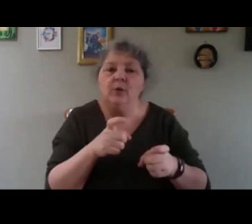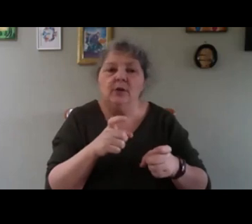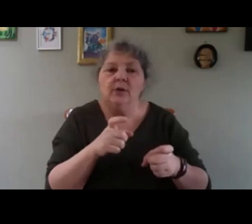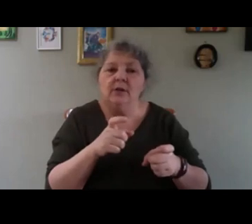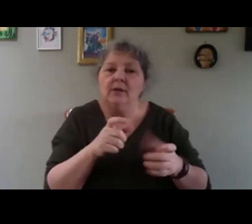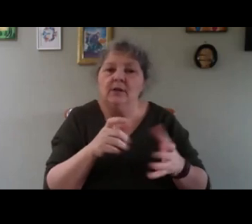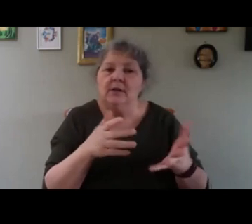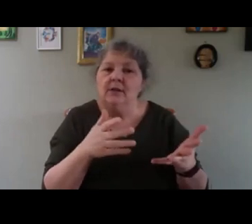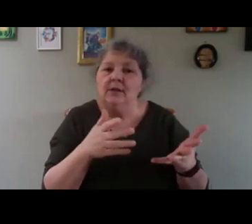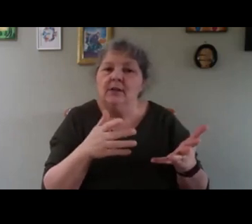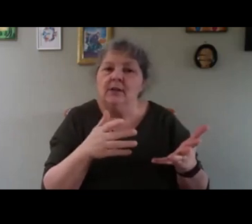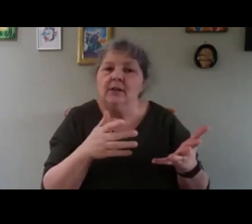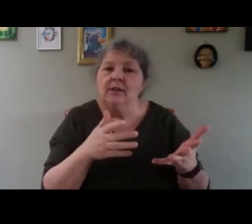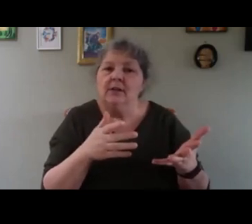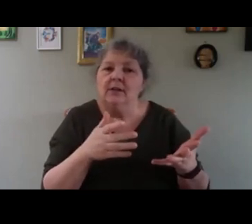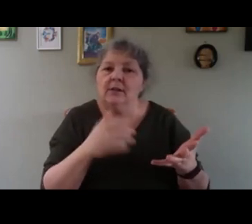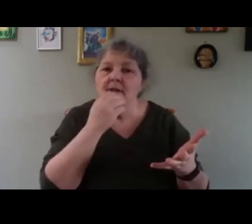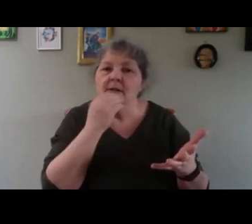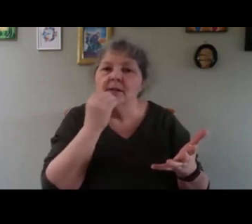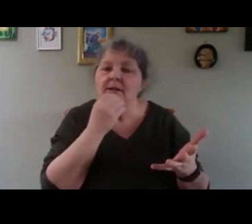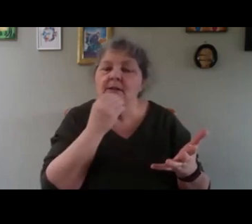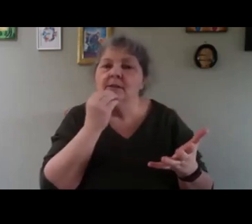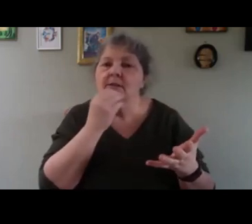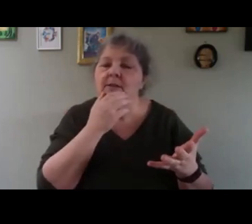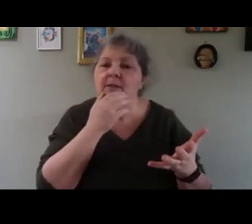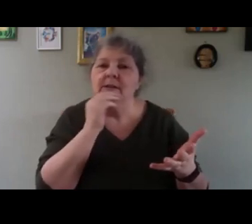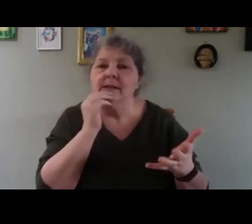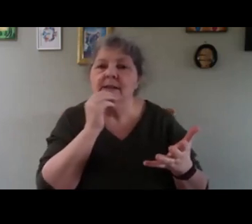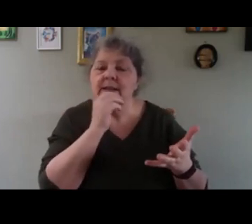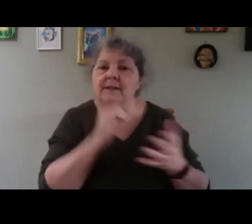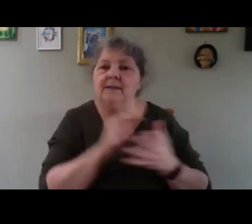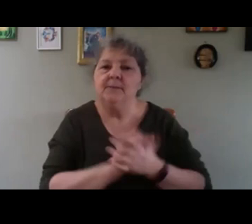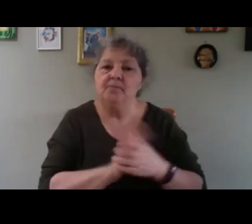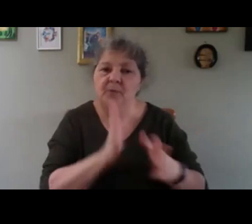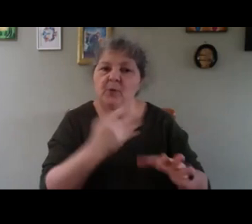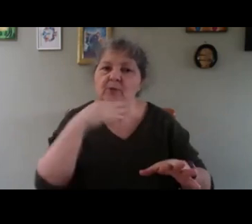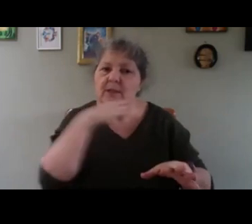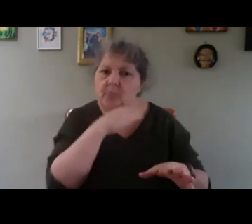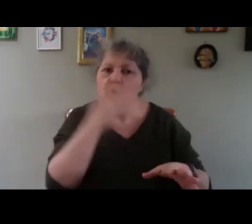or loss of any space, and that's very important.